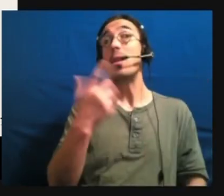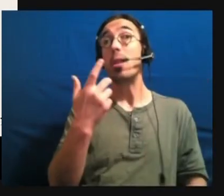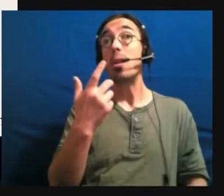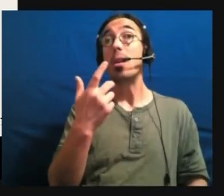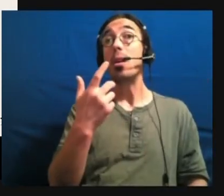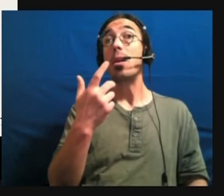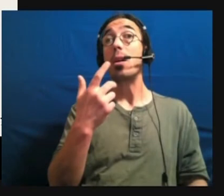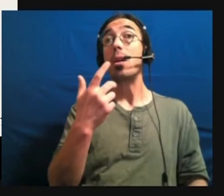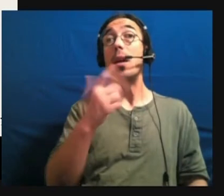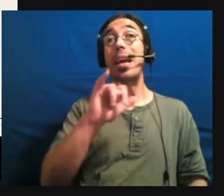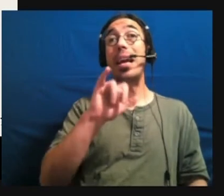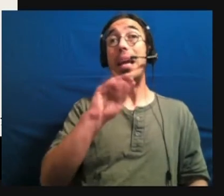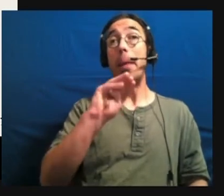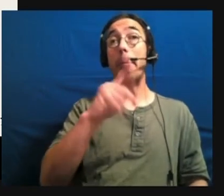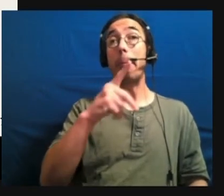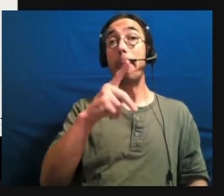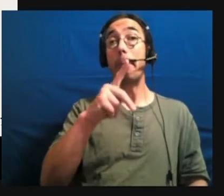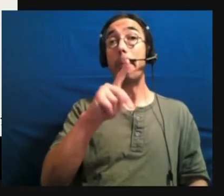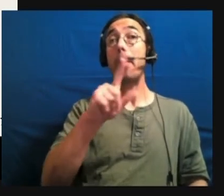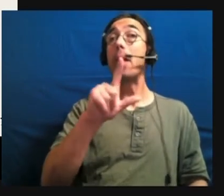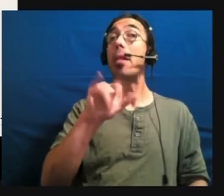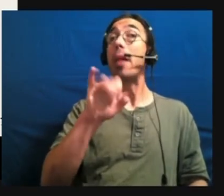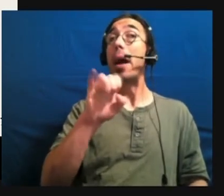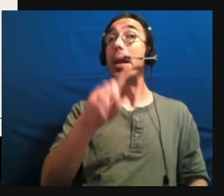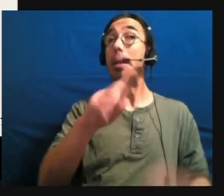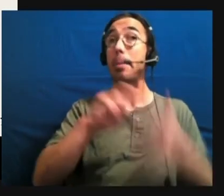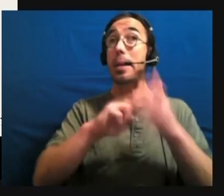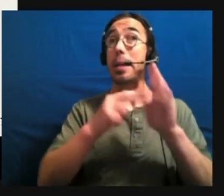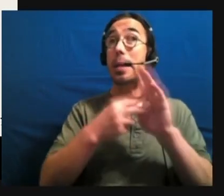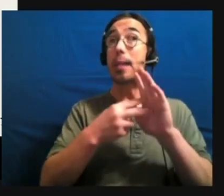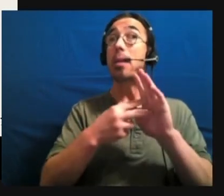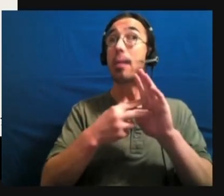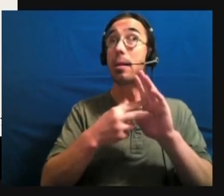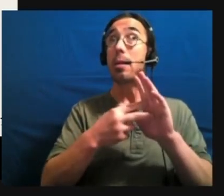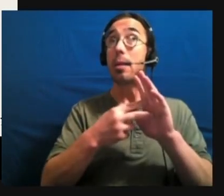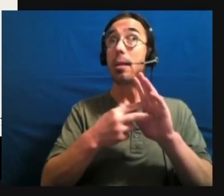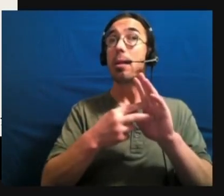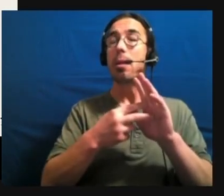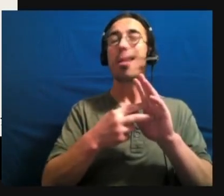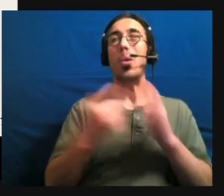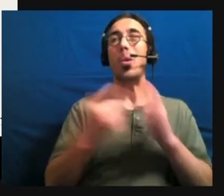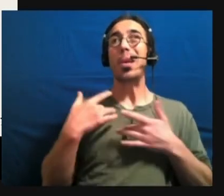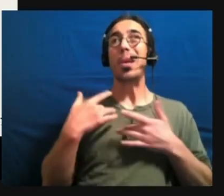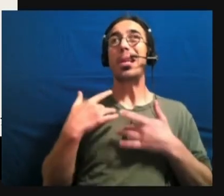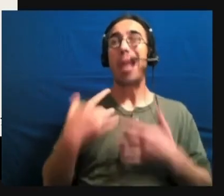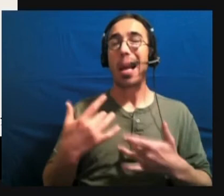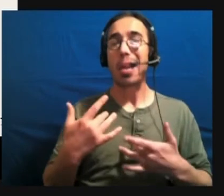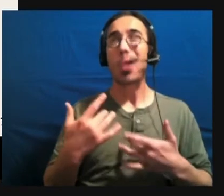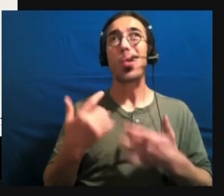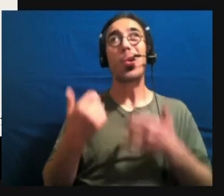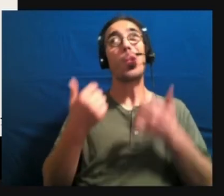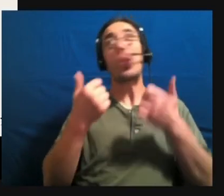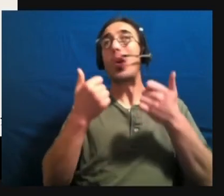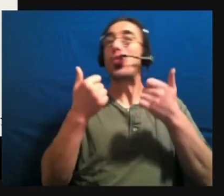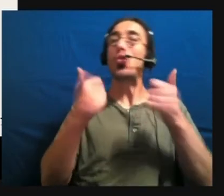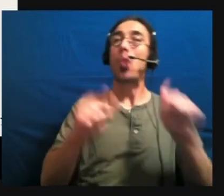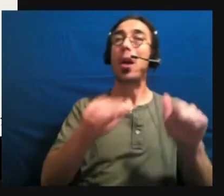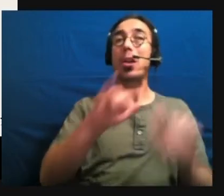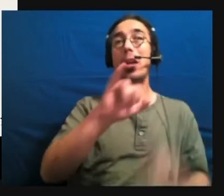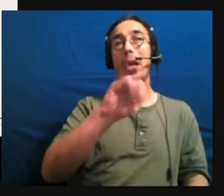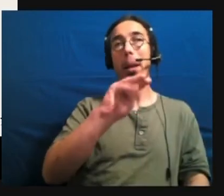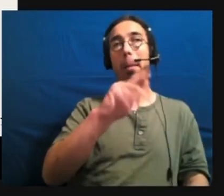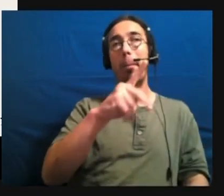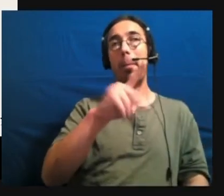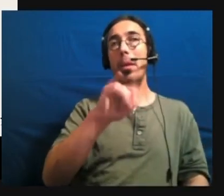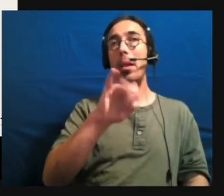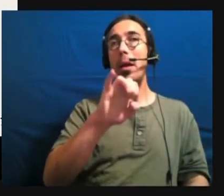is another thing, which I talked about already. Um, we don't tend to do implied meaning. That doesn't mean we can't learn, but it's